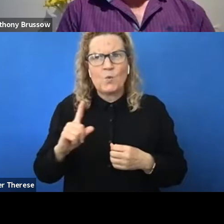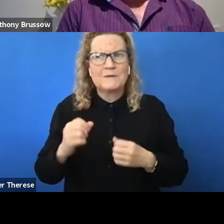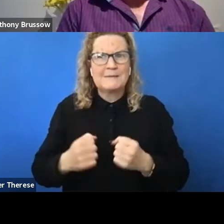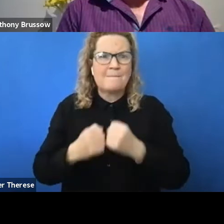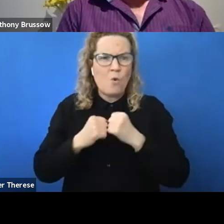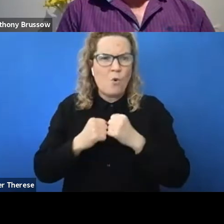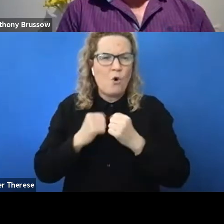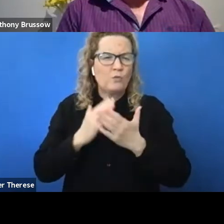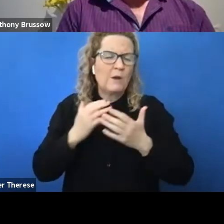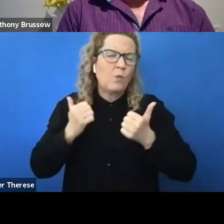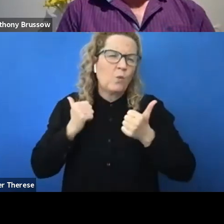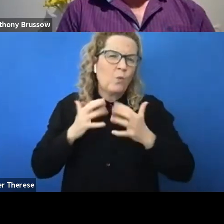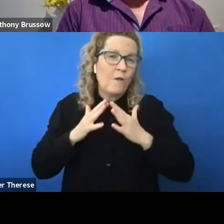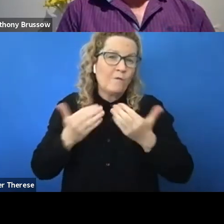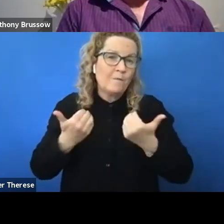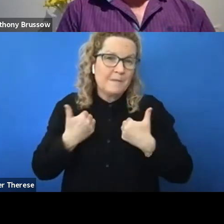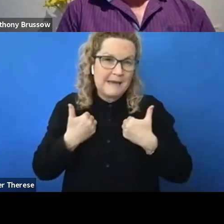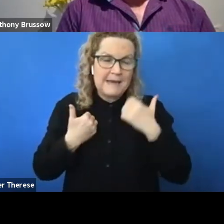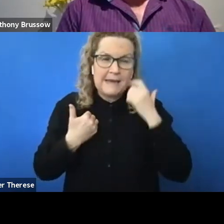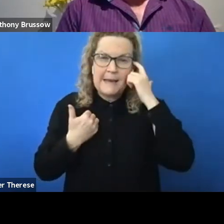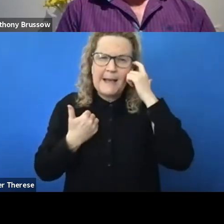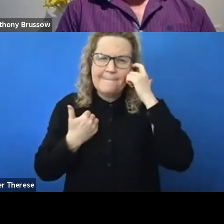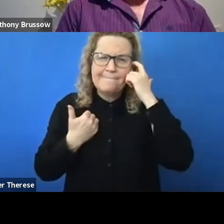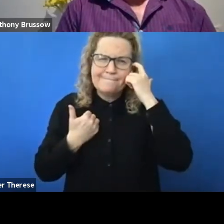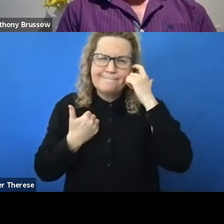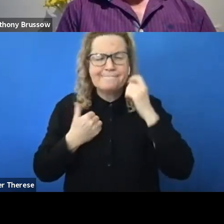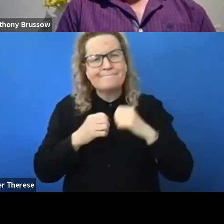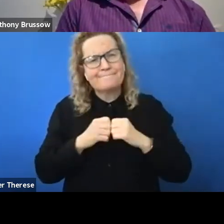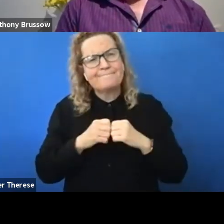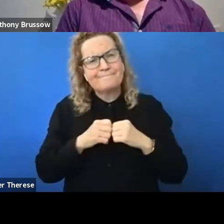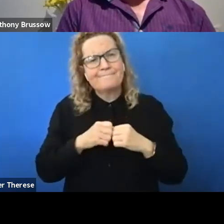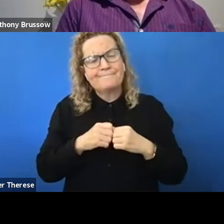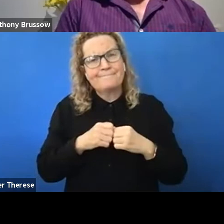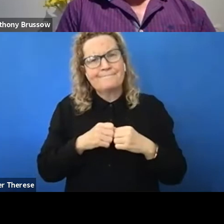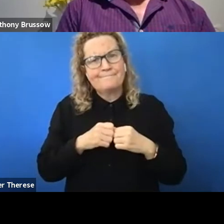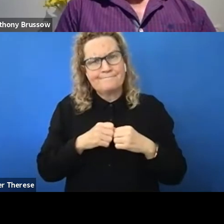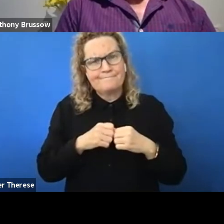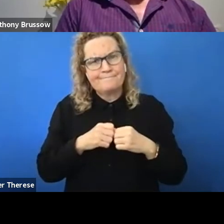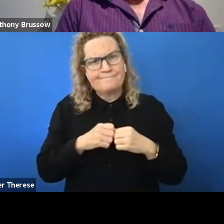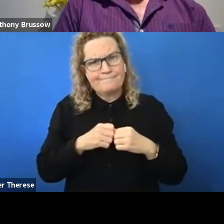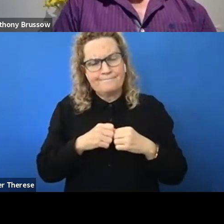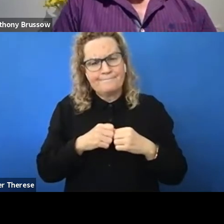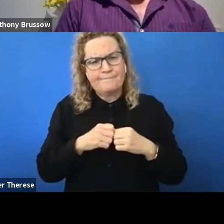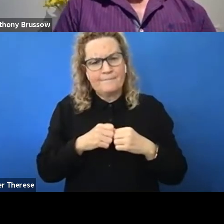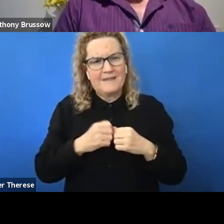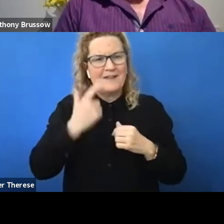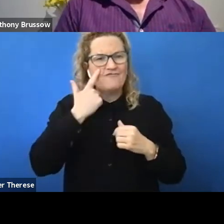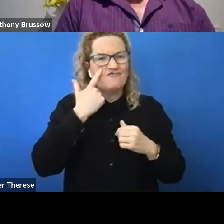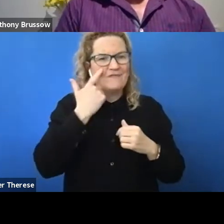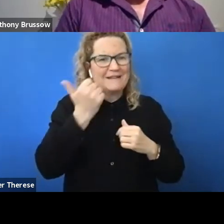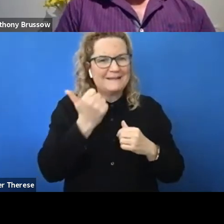has been obviously the reasonable adjustment and